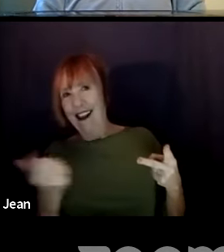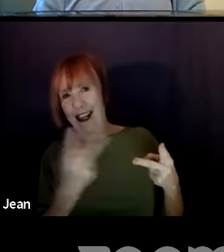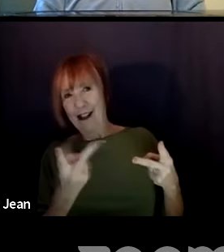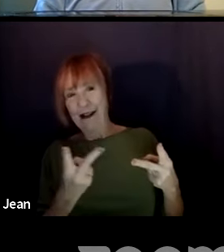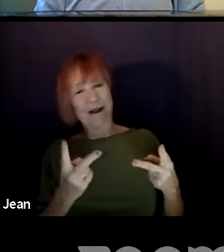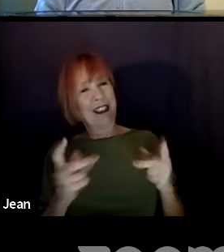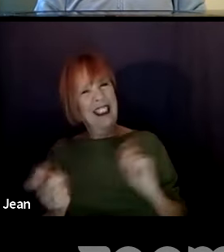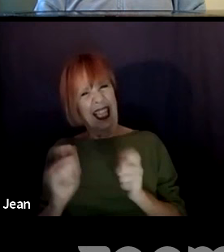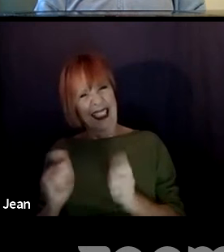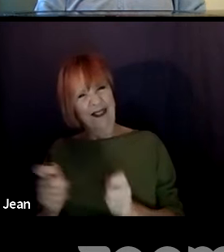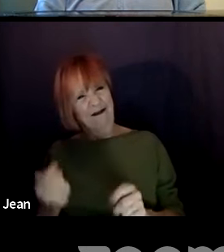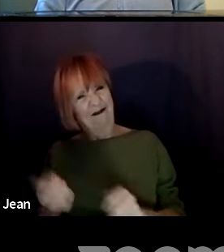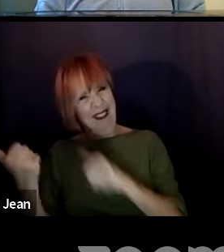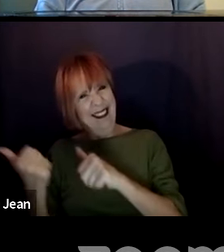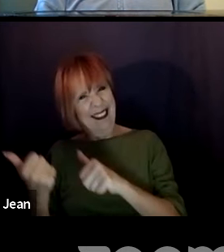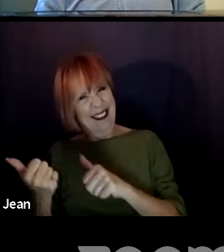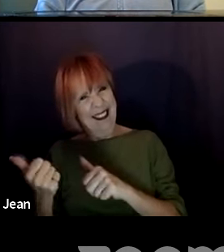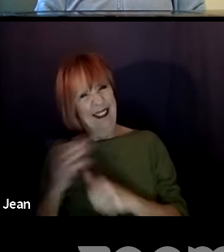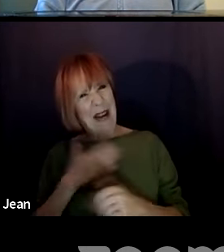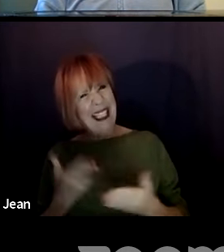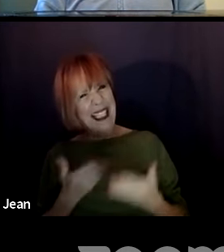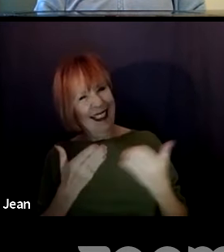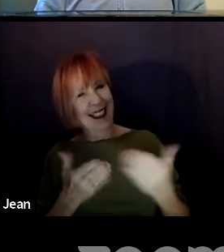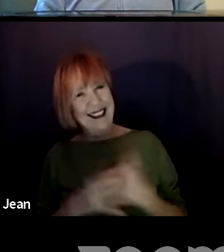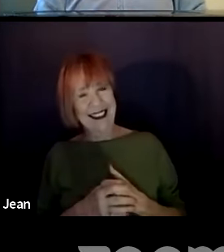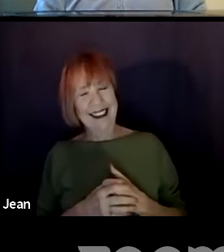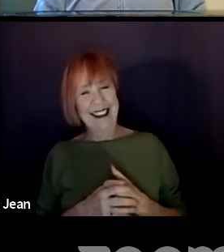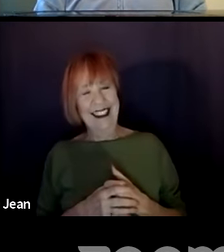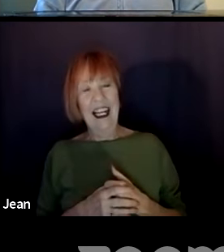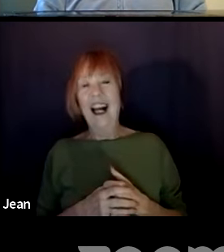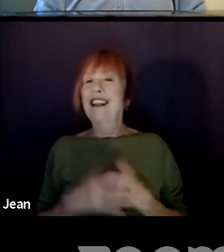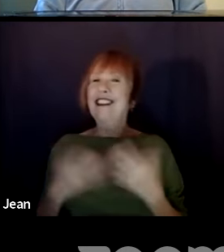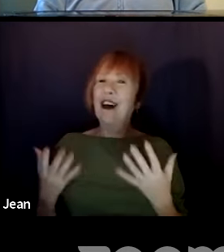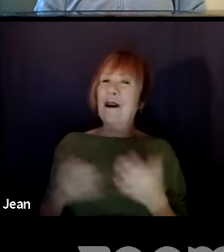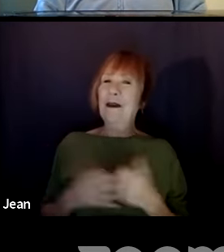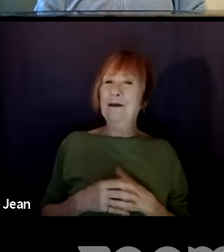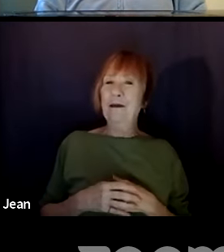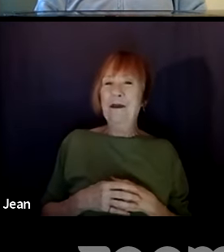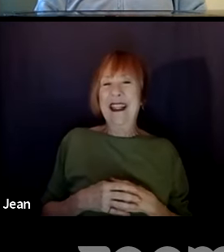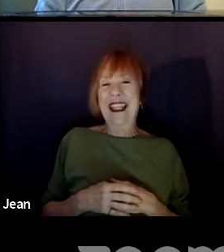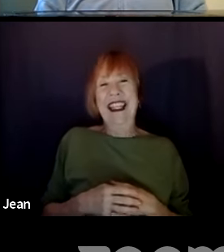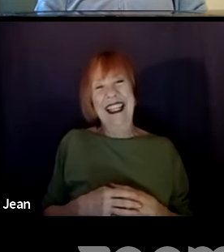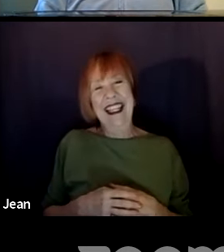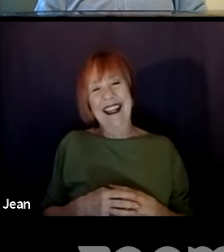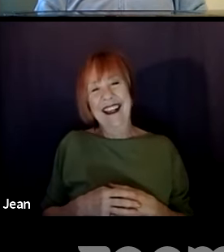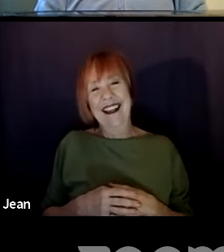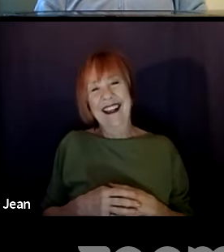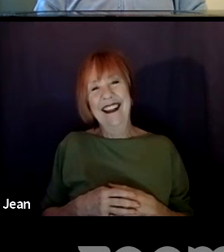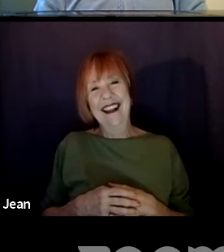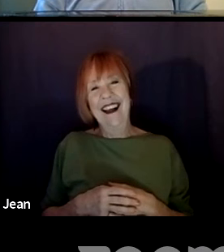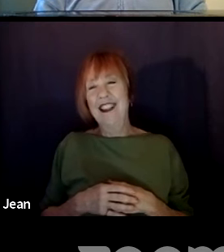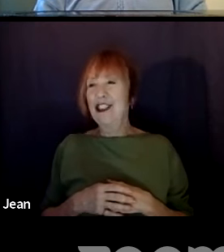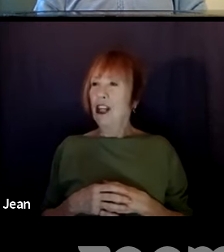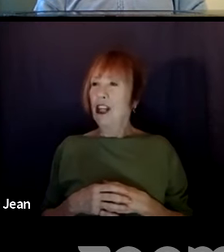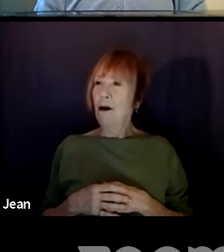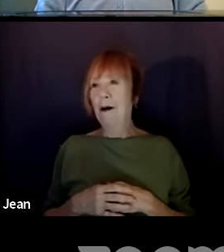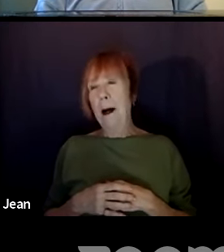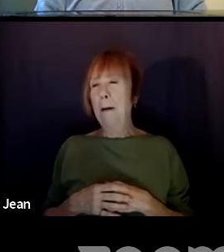suggestion. So is there, yeah, are there, are there